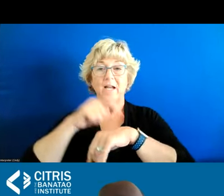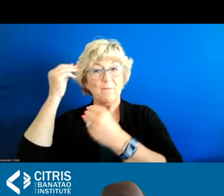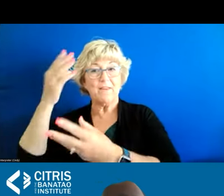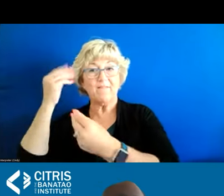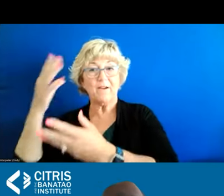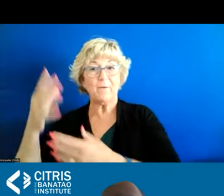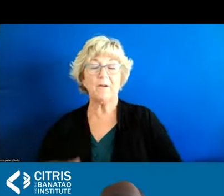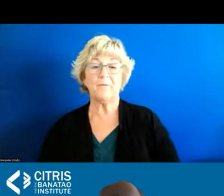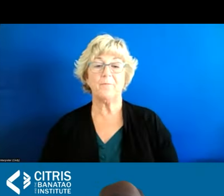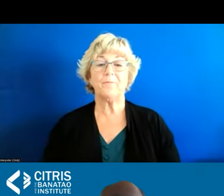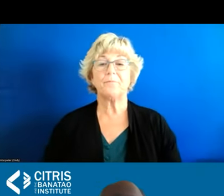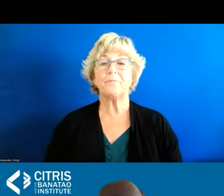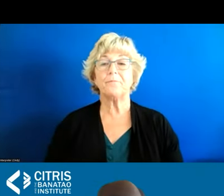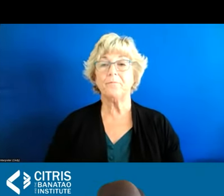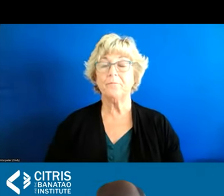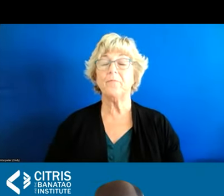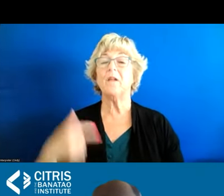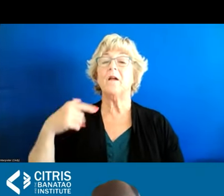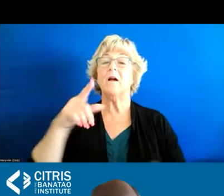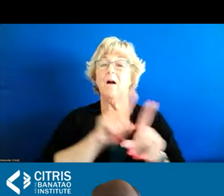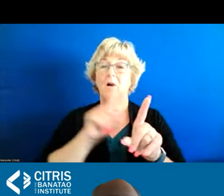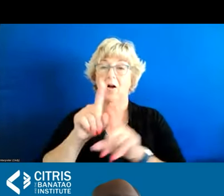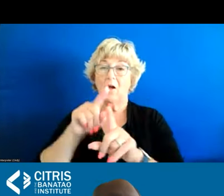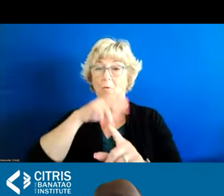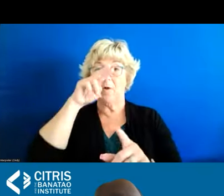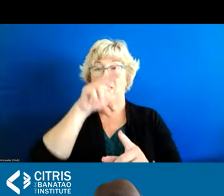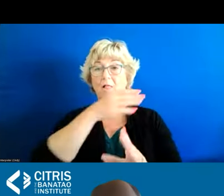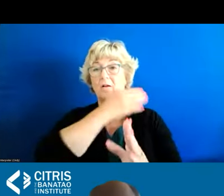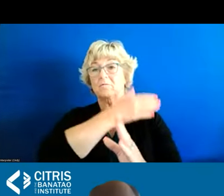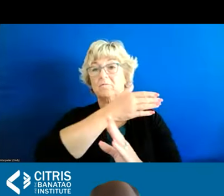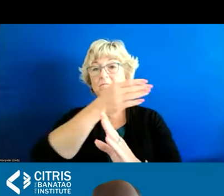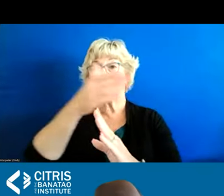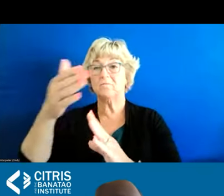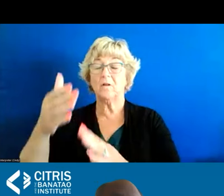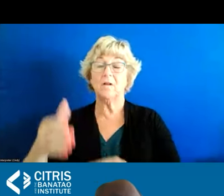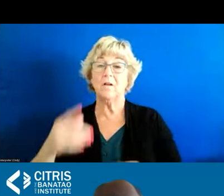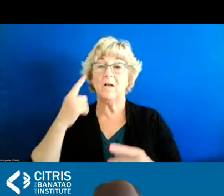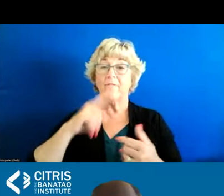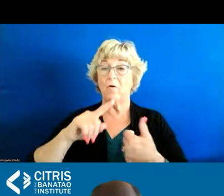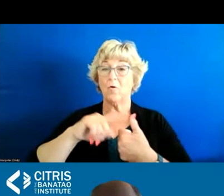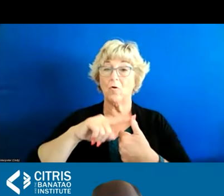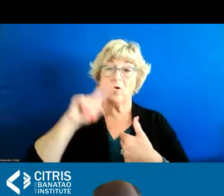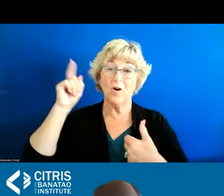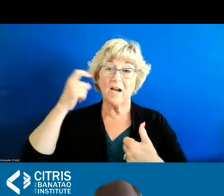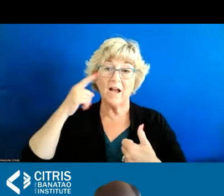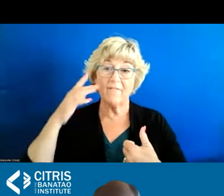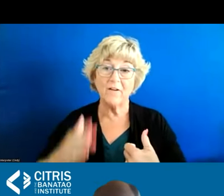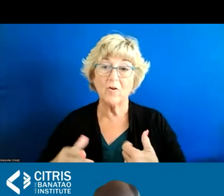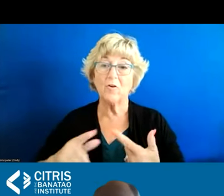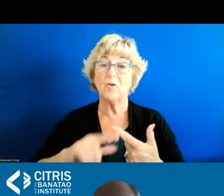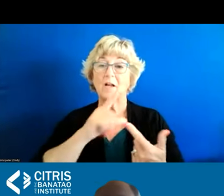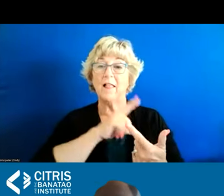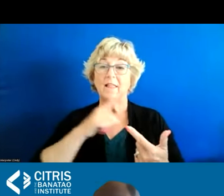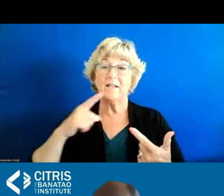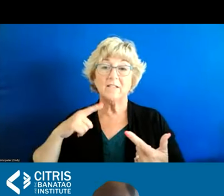that we will look at this over time that it'll not only provide the governor and the legislature with opportunities to